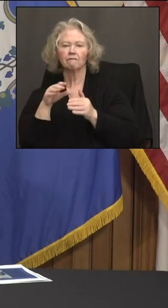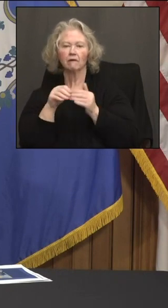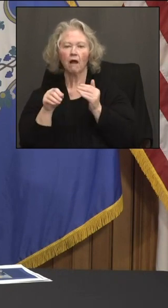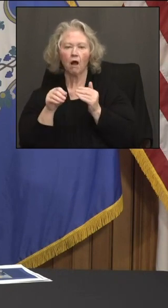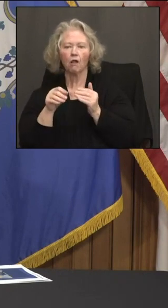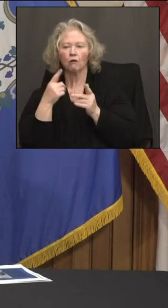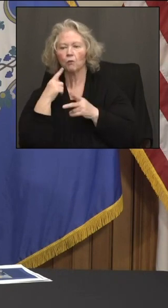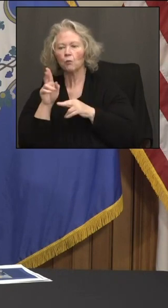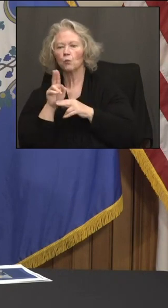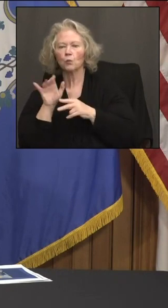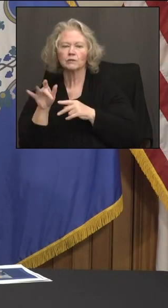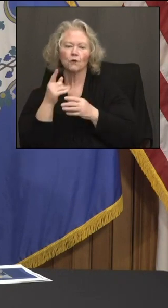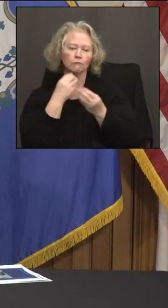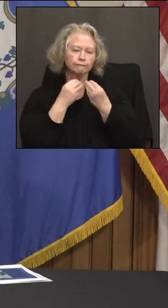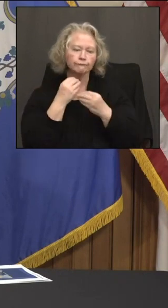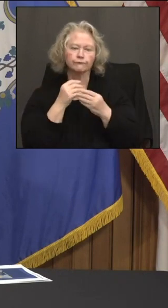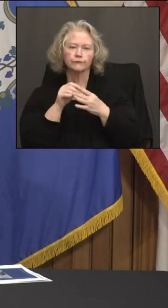here in Connecticut?